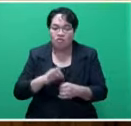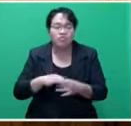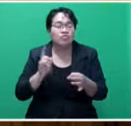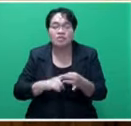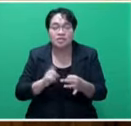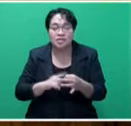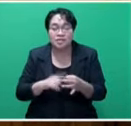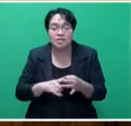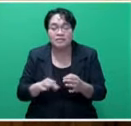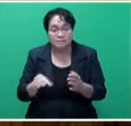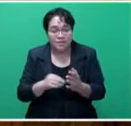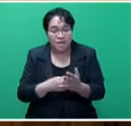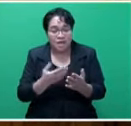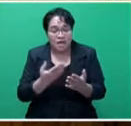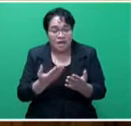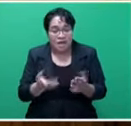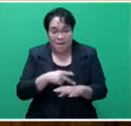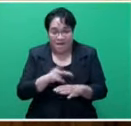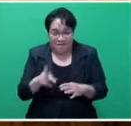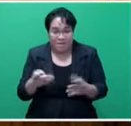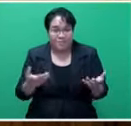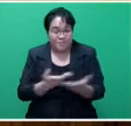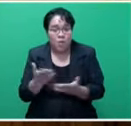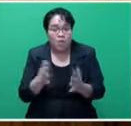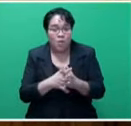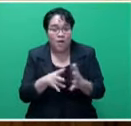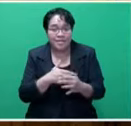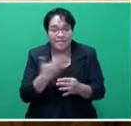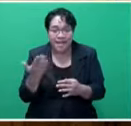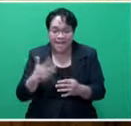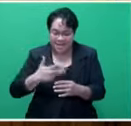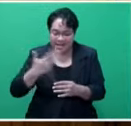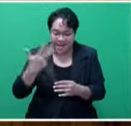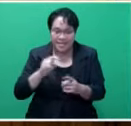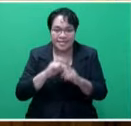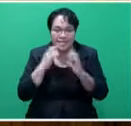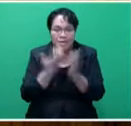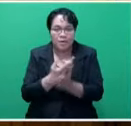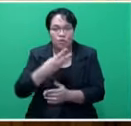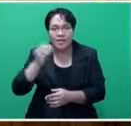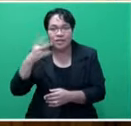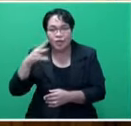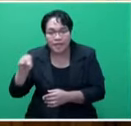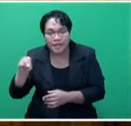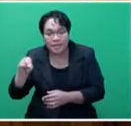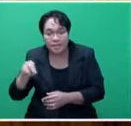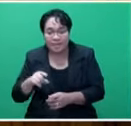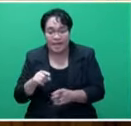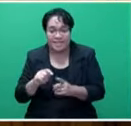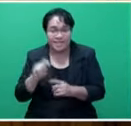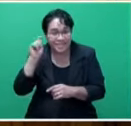is that pursuant to resolution of parliament on Wednesday 9th December 2020 that the